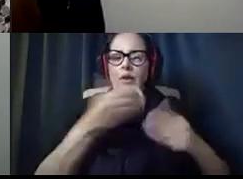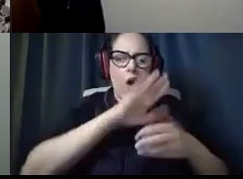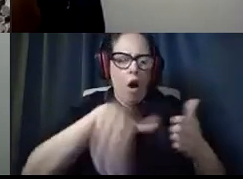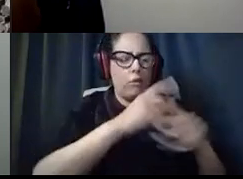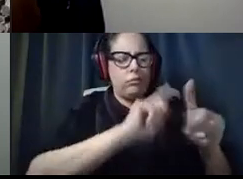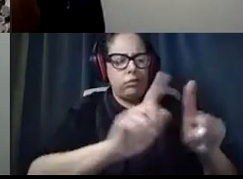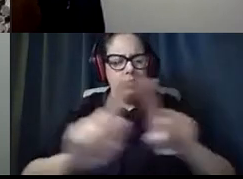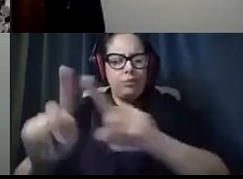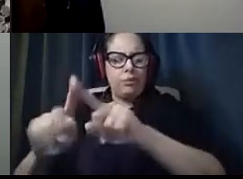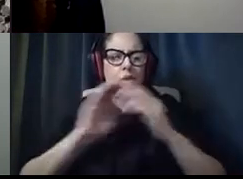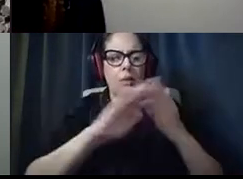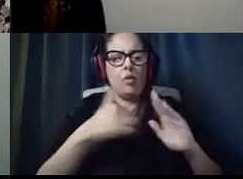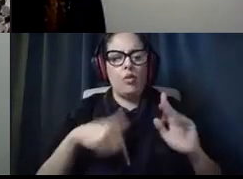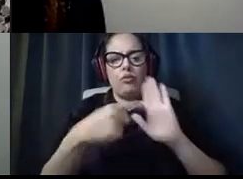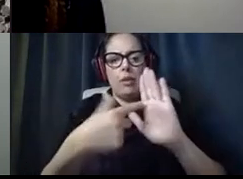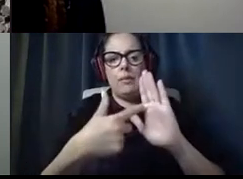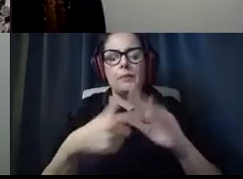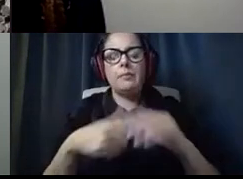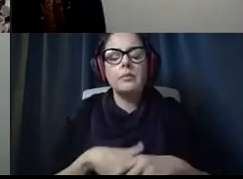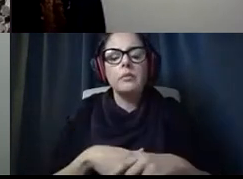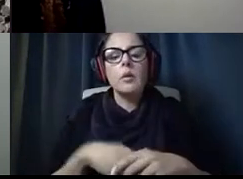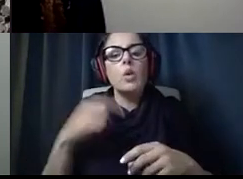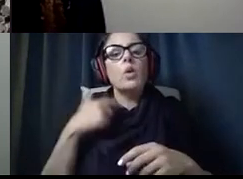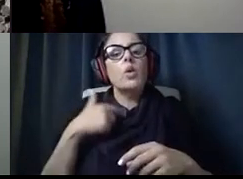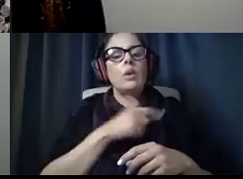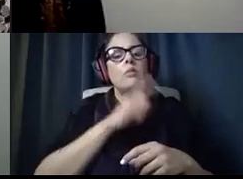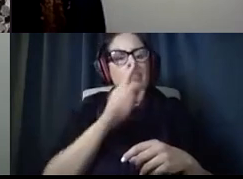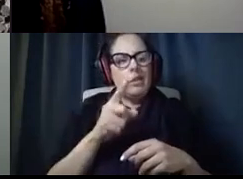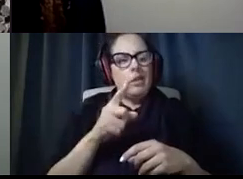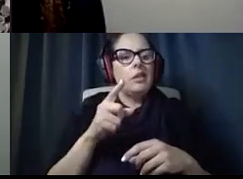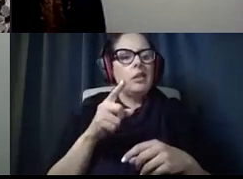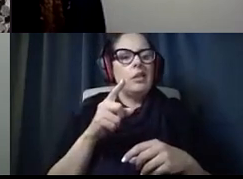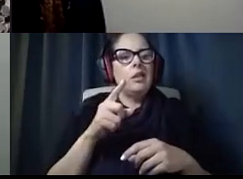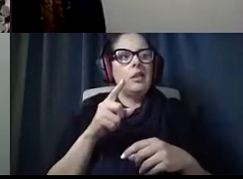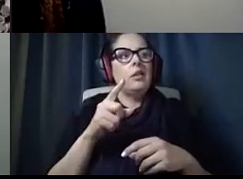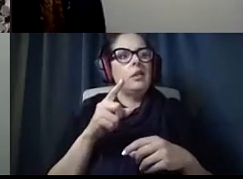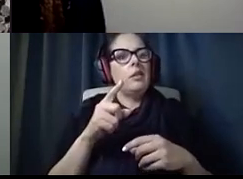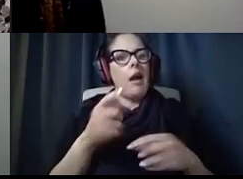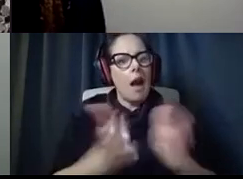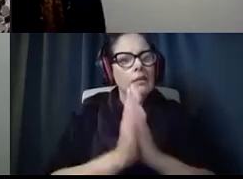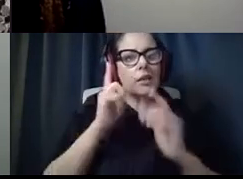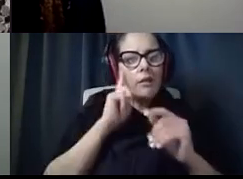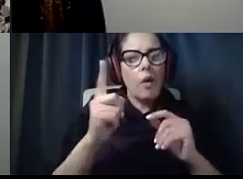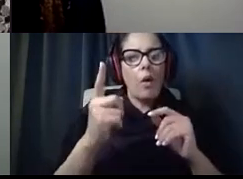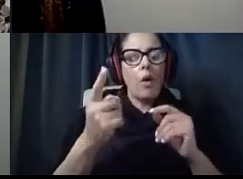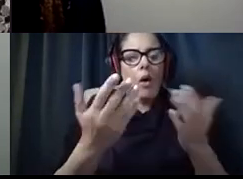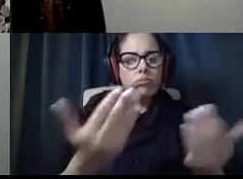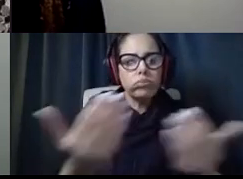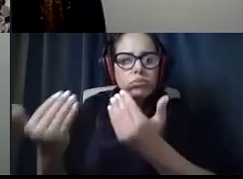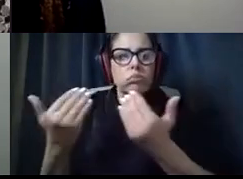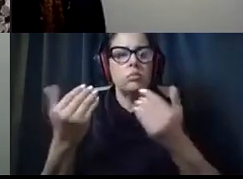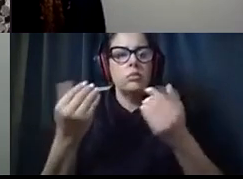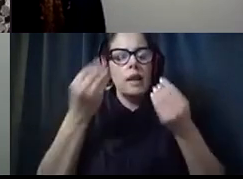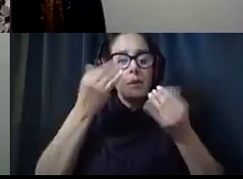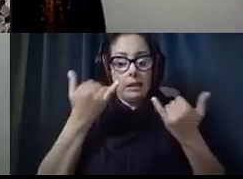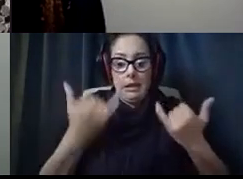represented. We really are asking for input, whether it be in today's meeting or